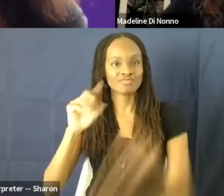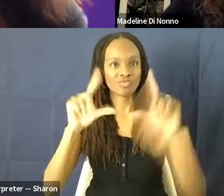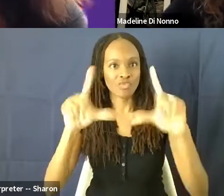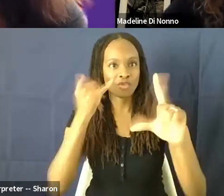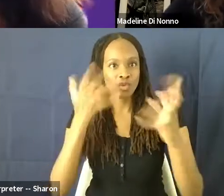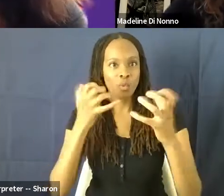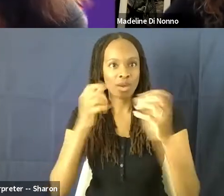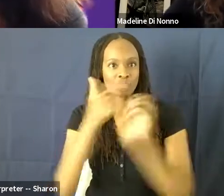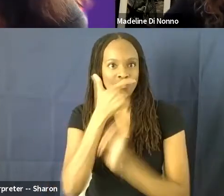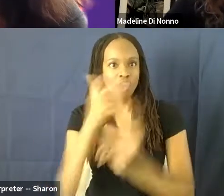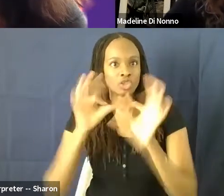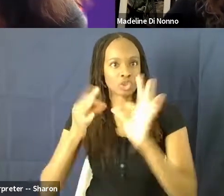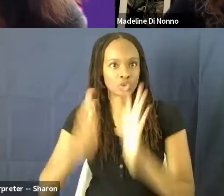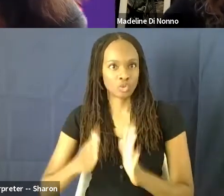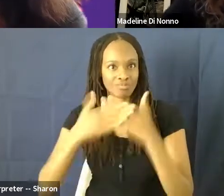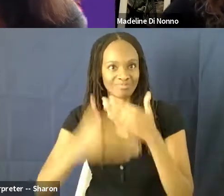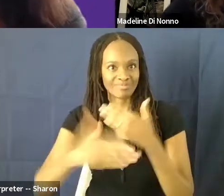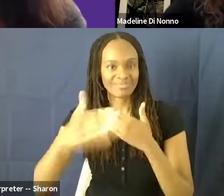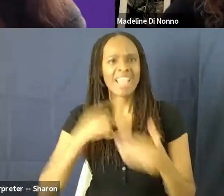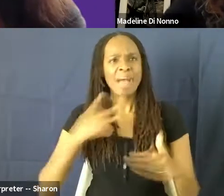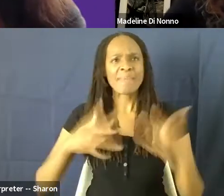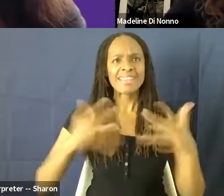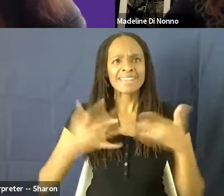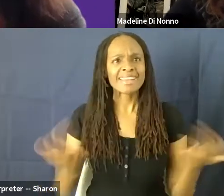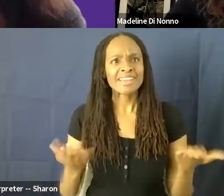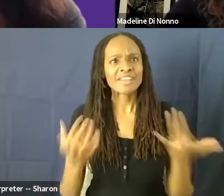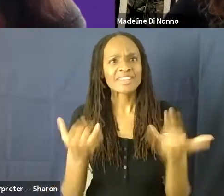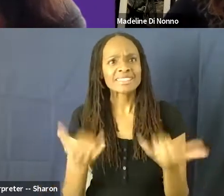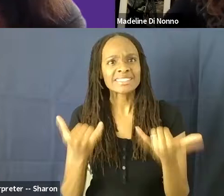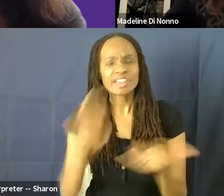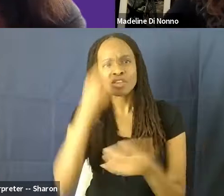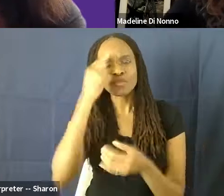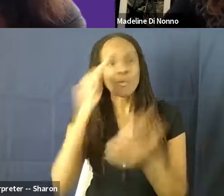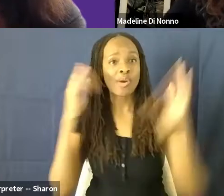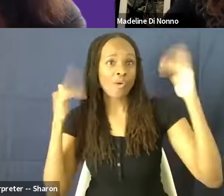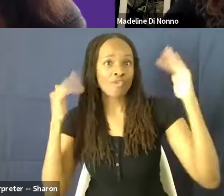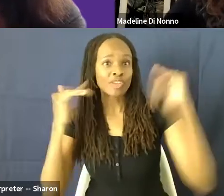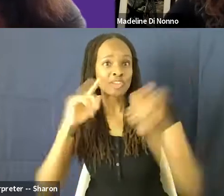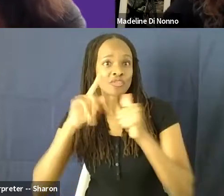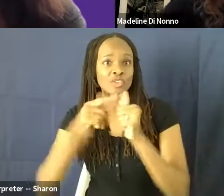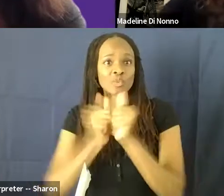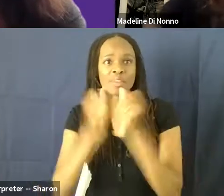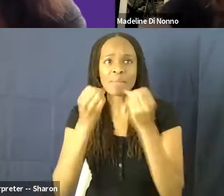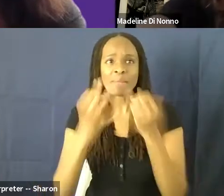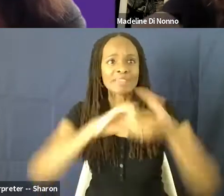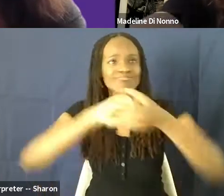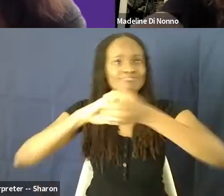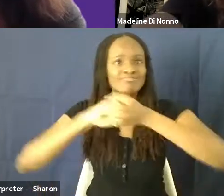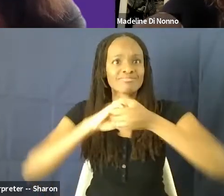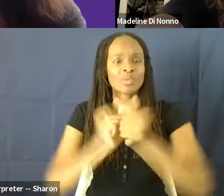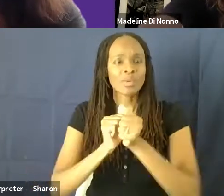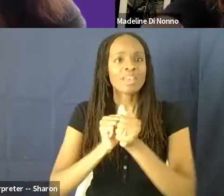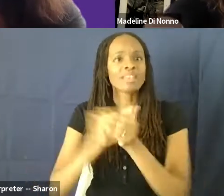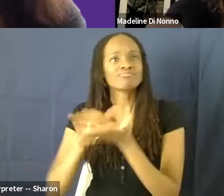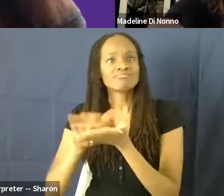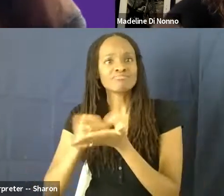delighted to be here today for what I hope is the first of many collaborations between NYU Los Angeles and the Gina